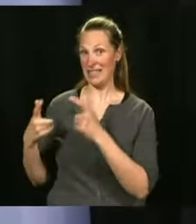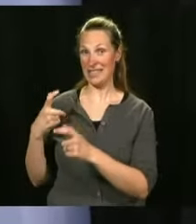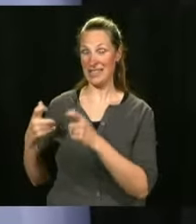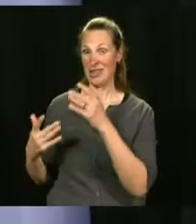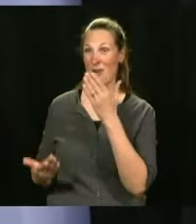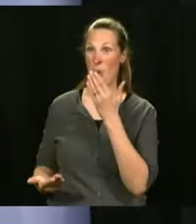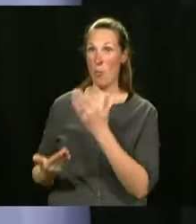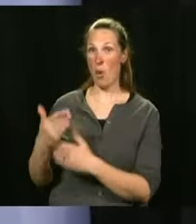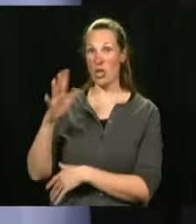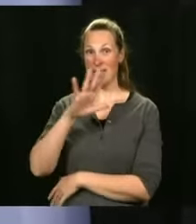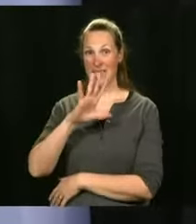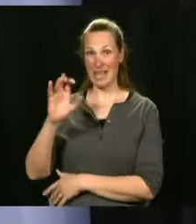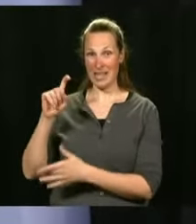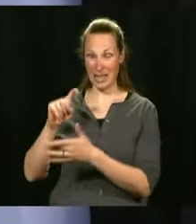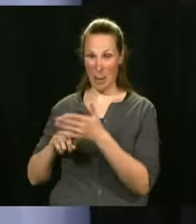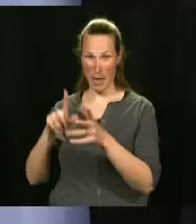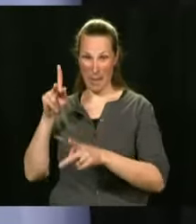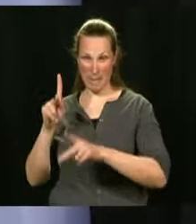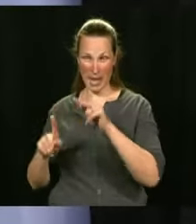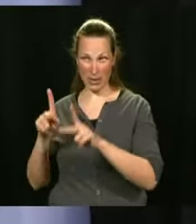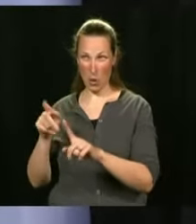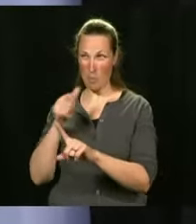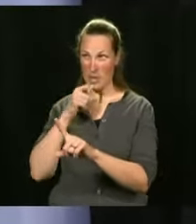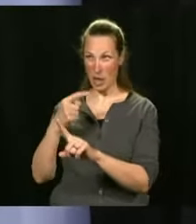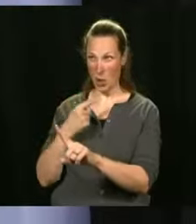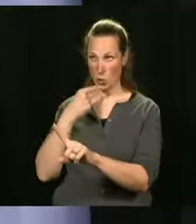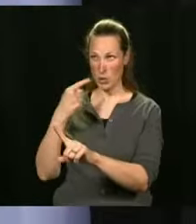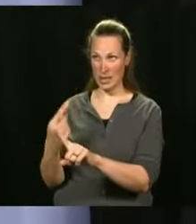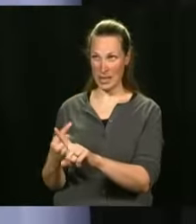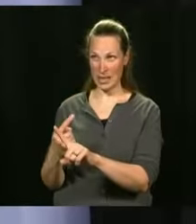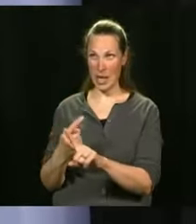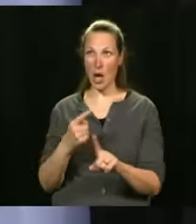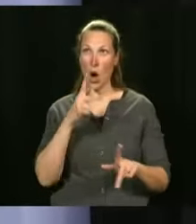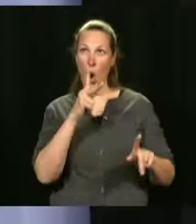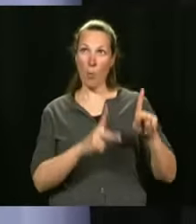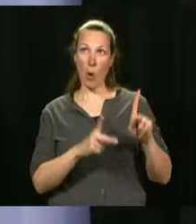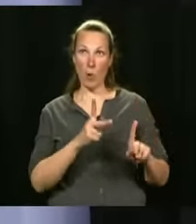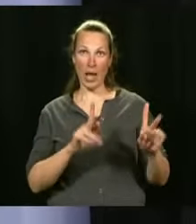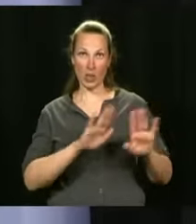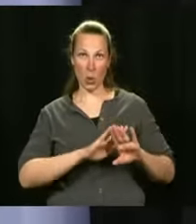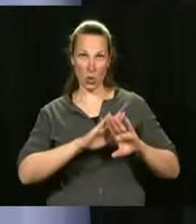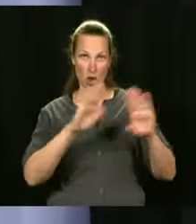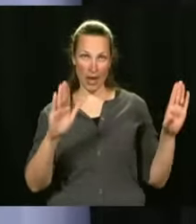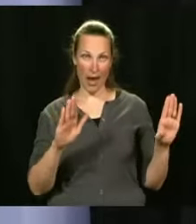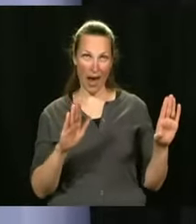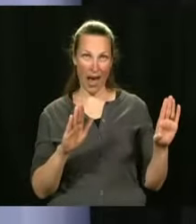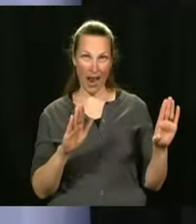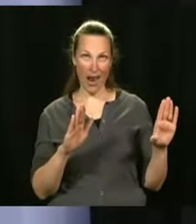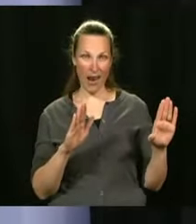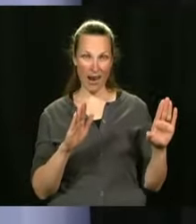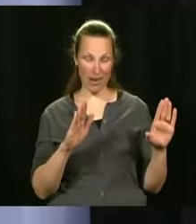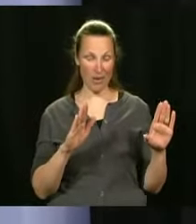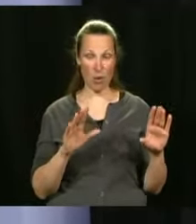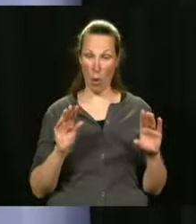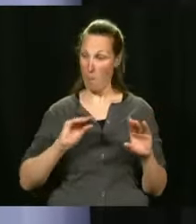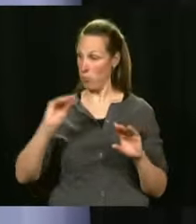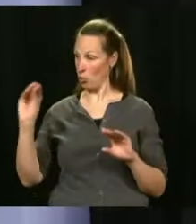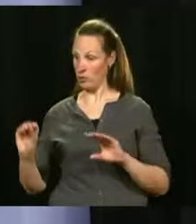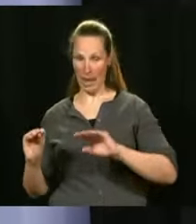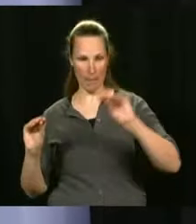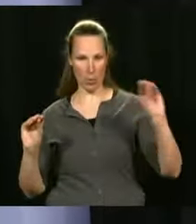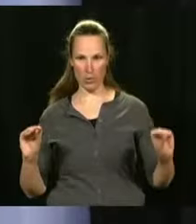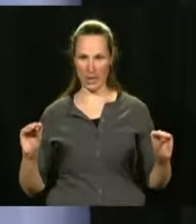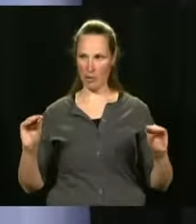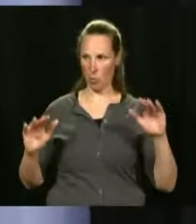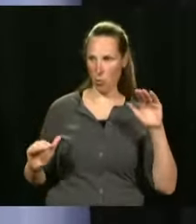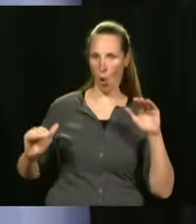out of an objective that we had for the adult population. Imagine the percentage that